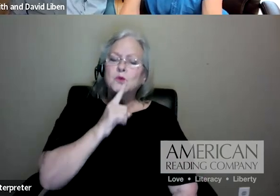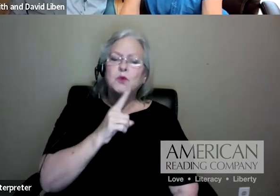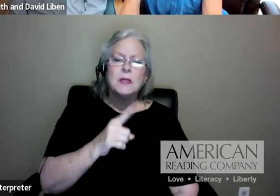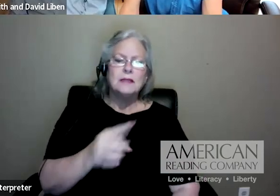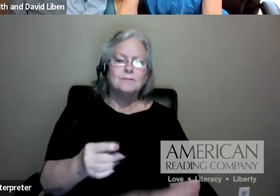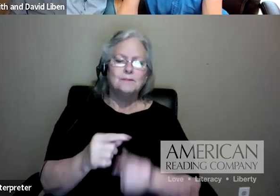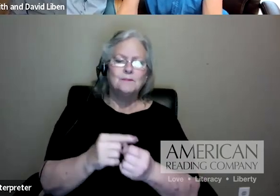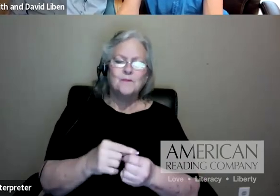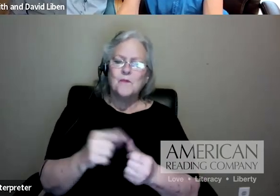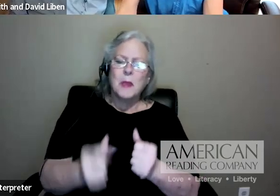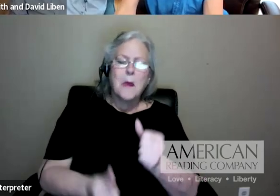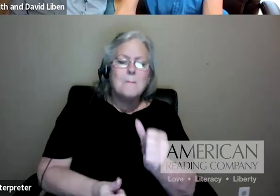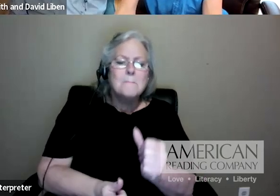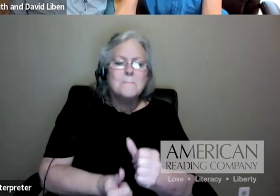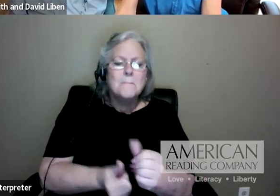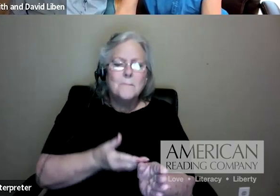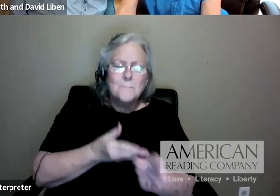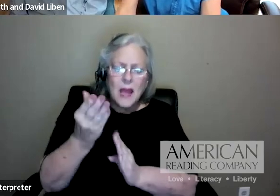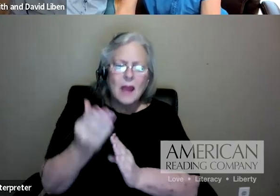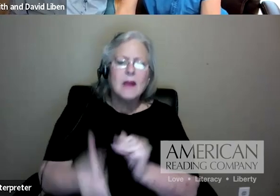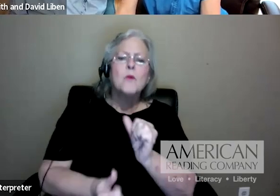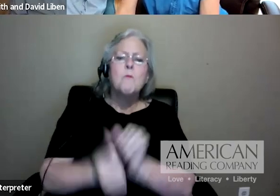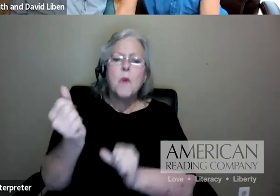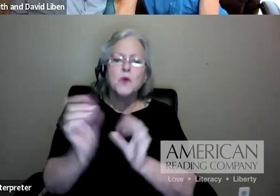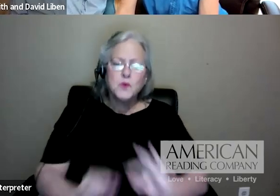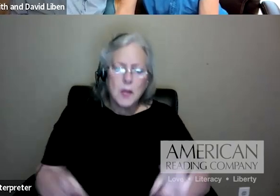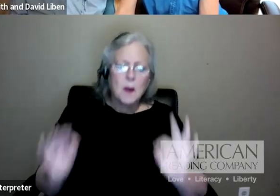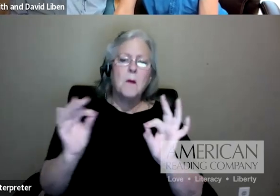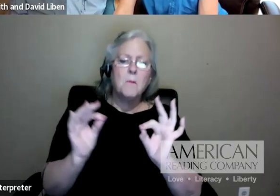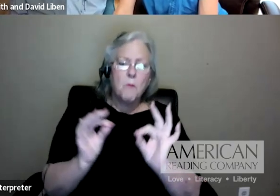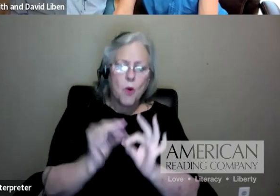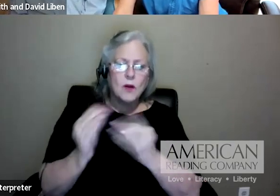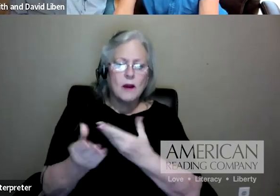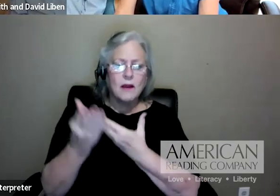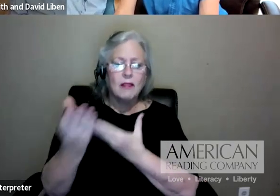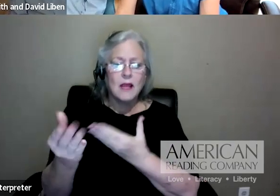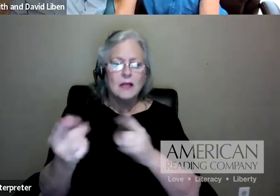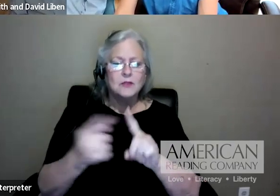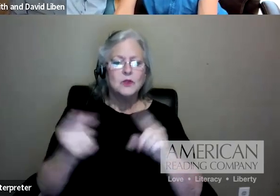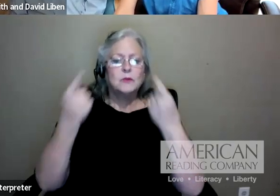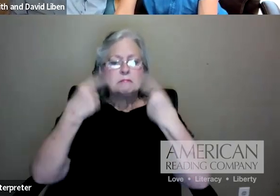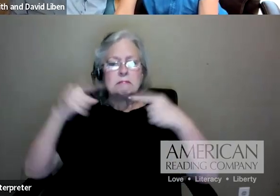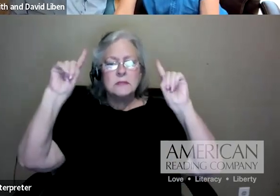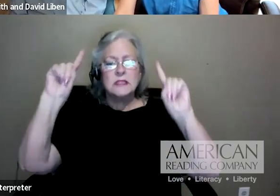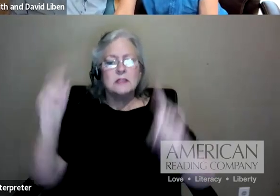contributors to successful comprehension, and I don't know if we're going to have